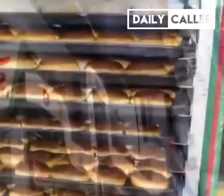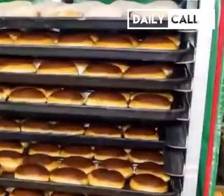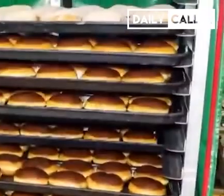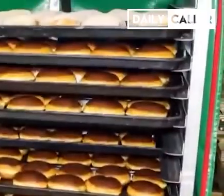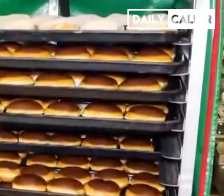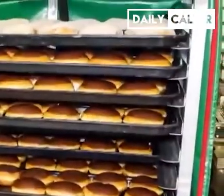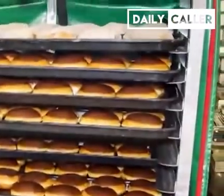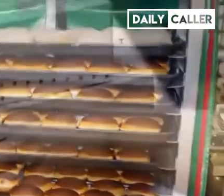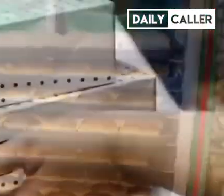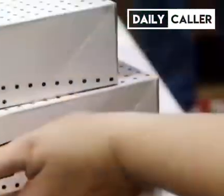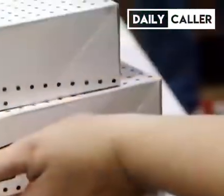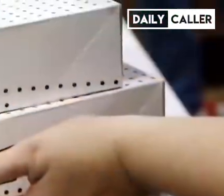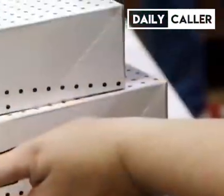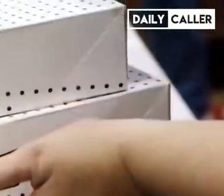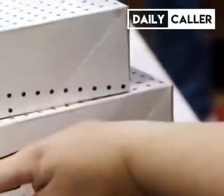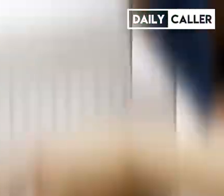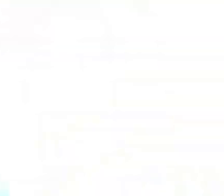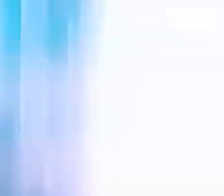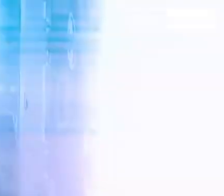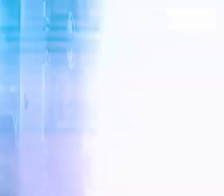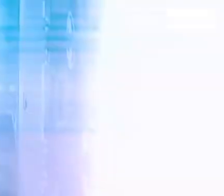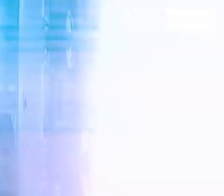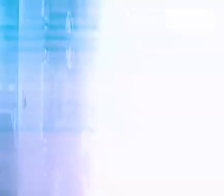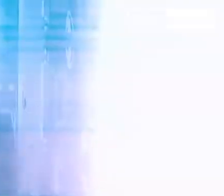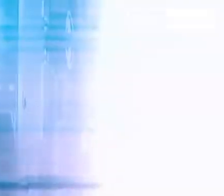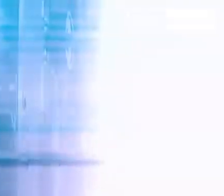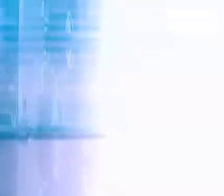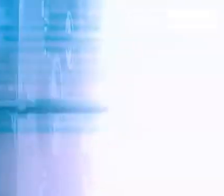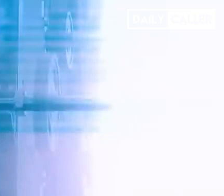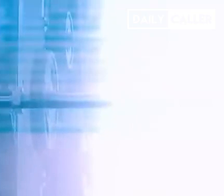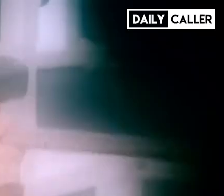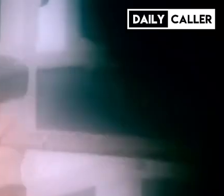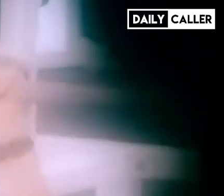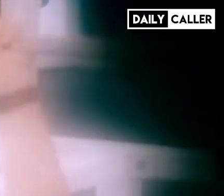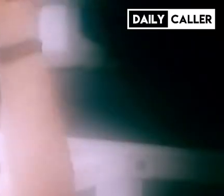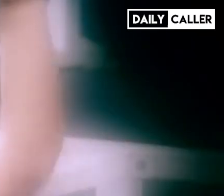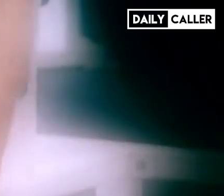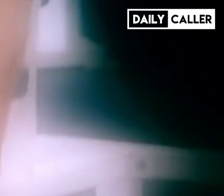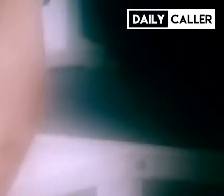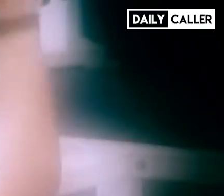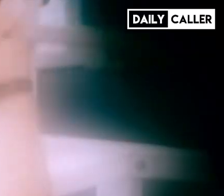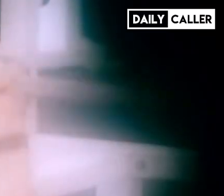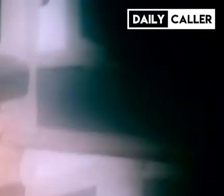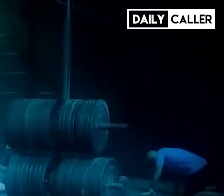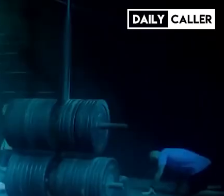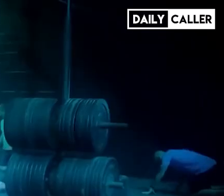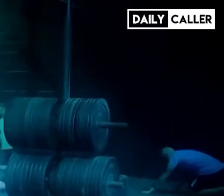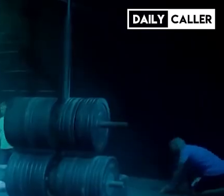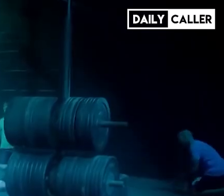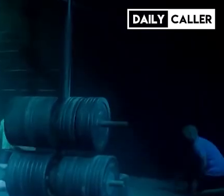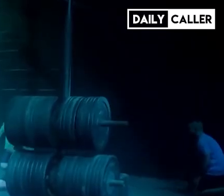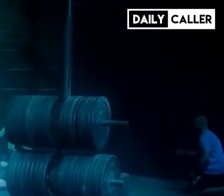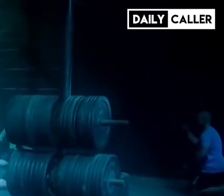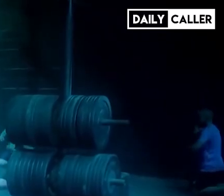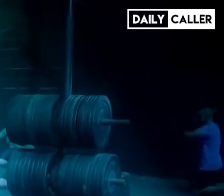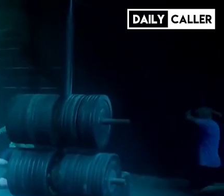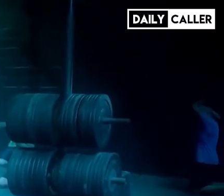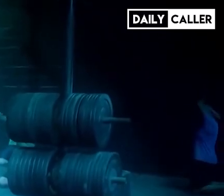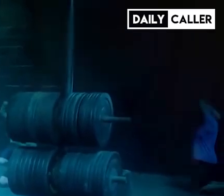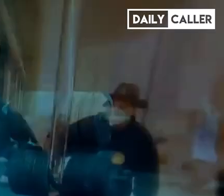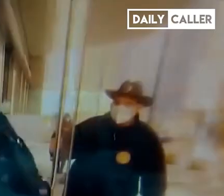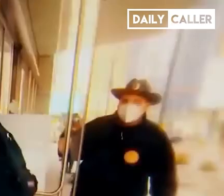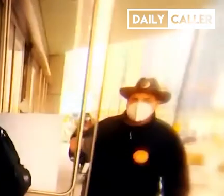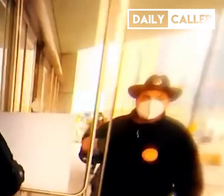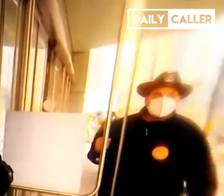is not the first company to make COVID-related offers. New Jersey gym owner is offering free memberships to people who don't get the